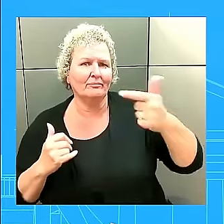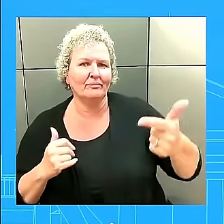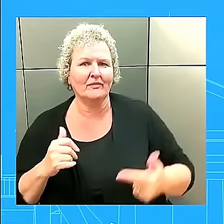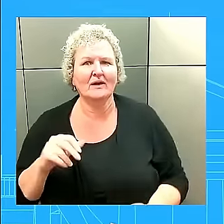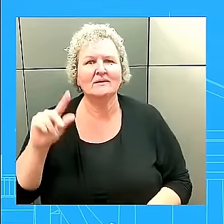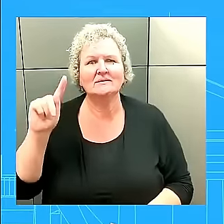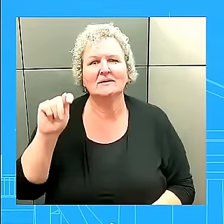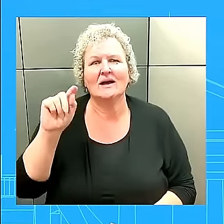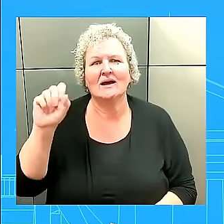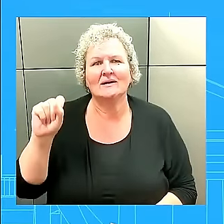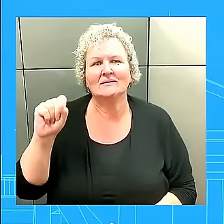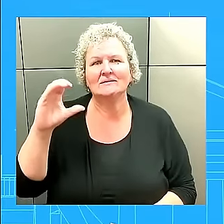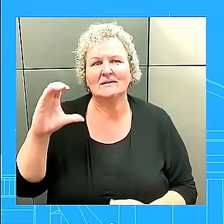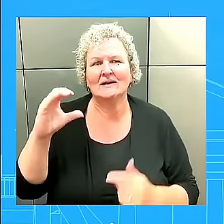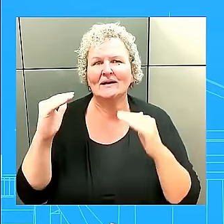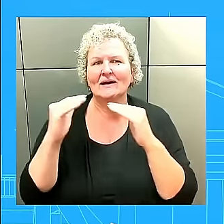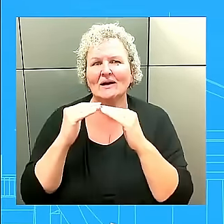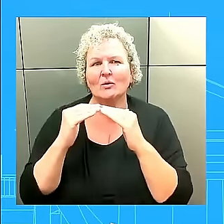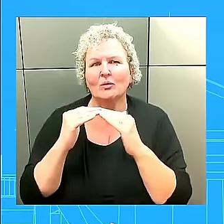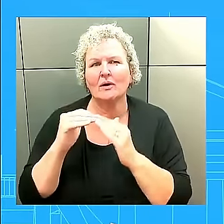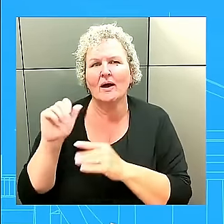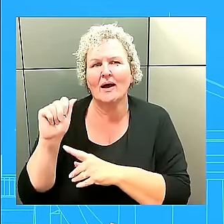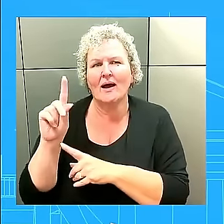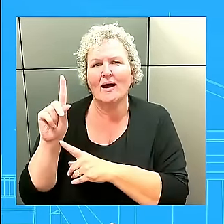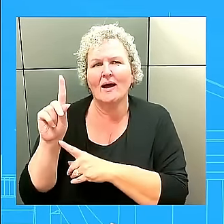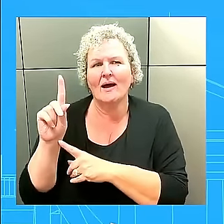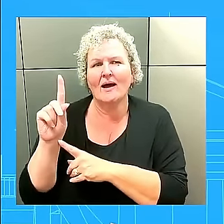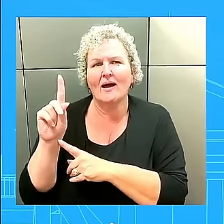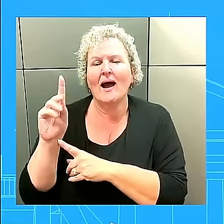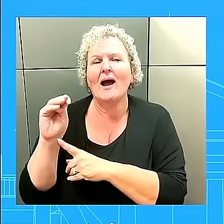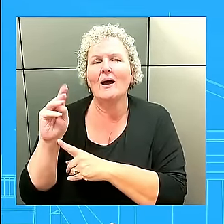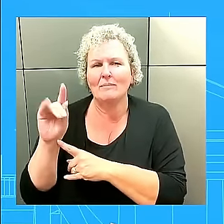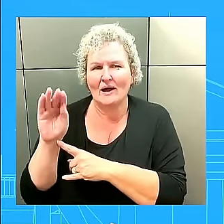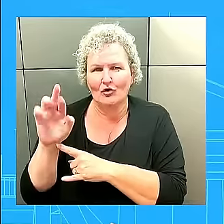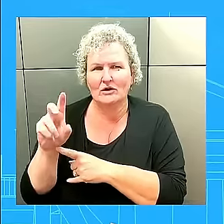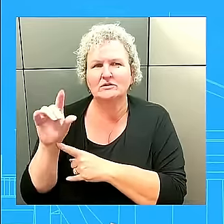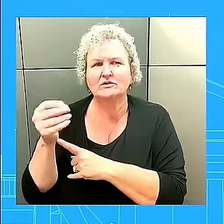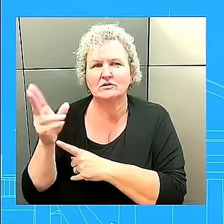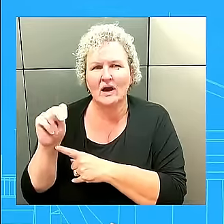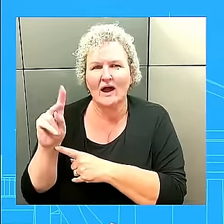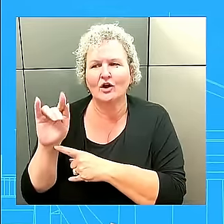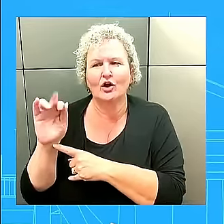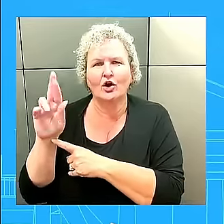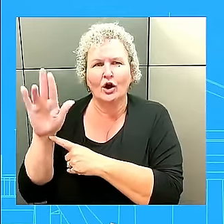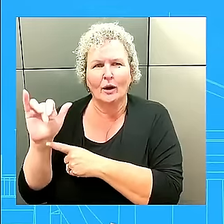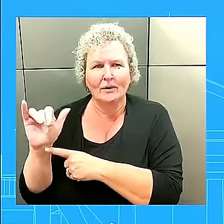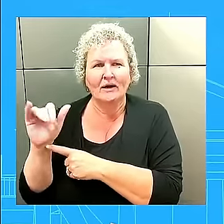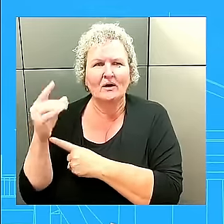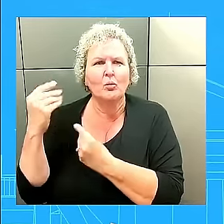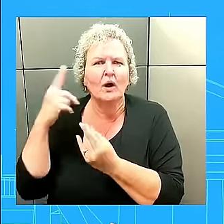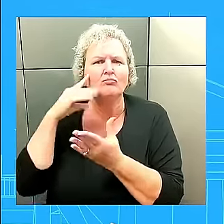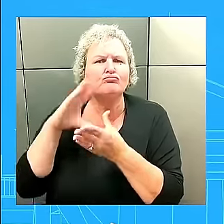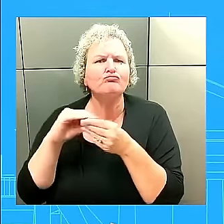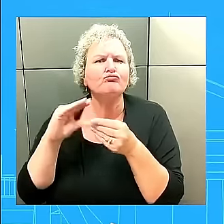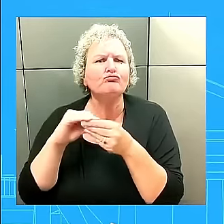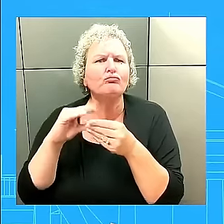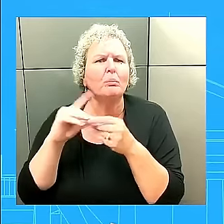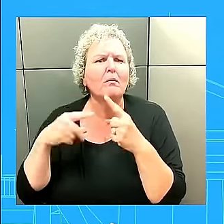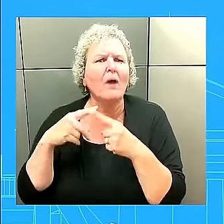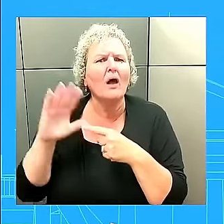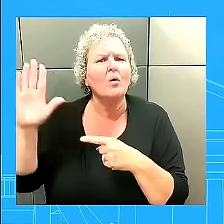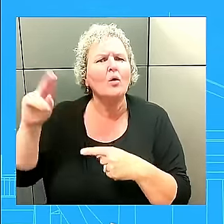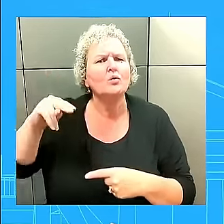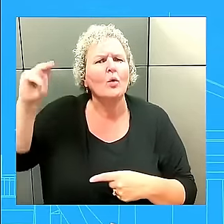today's historic announcement of the use of frozen Russian sovereign assets to support Ukraine and other foreign policy matters.